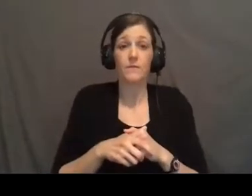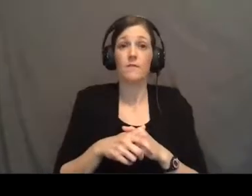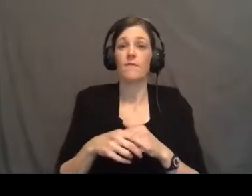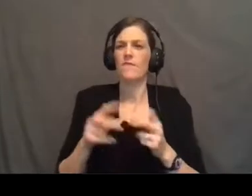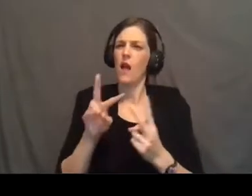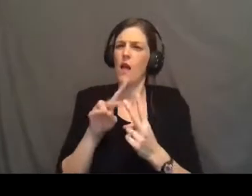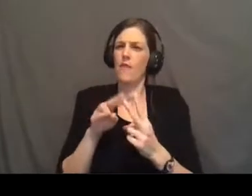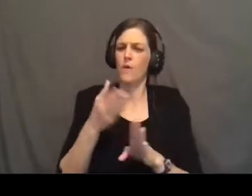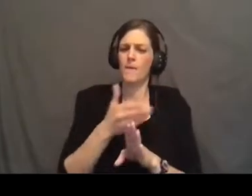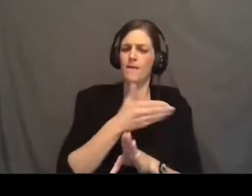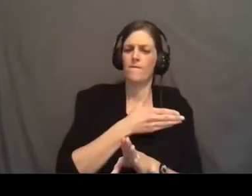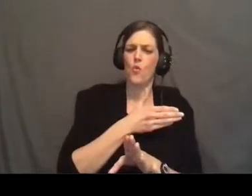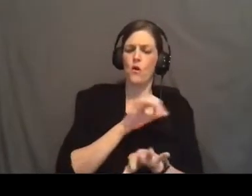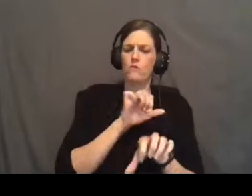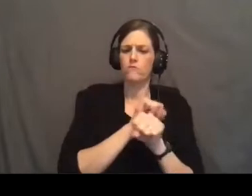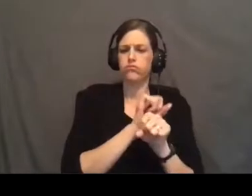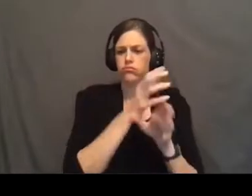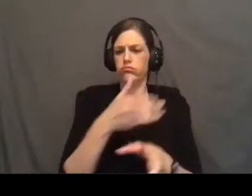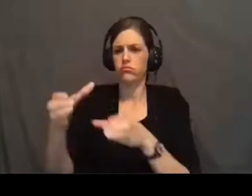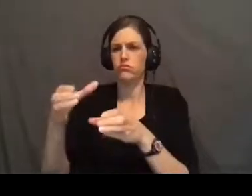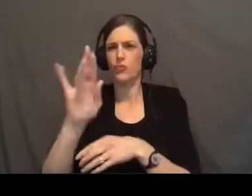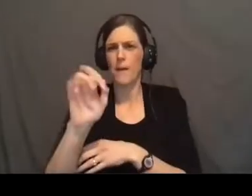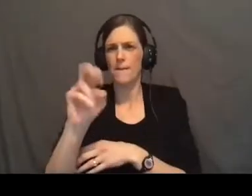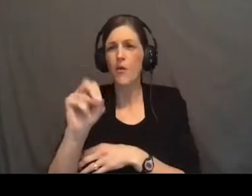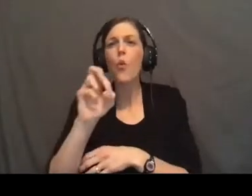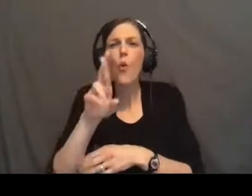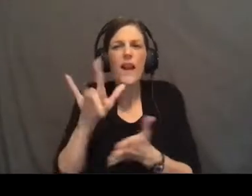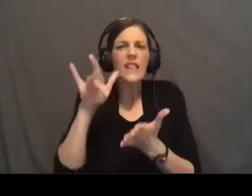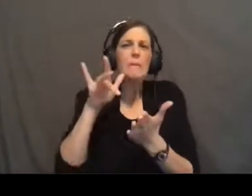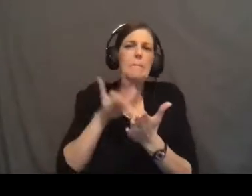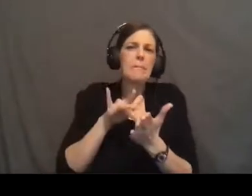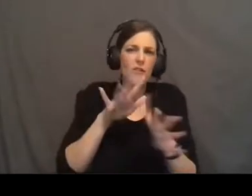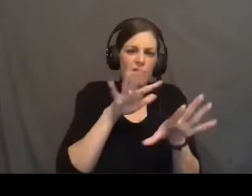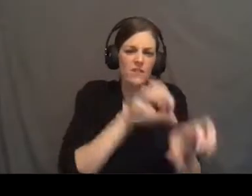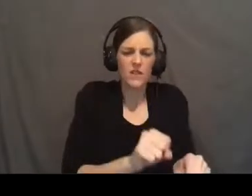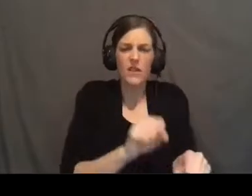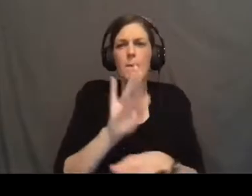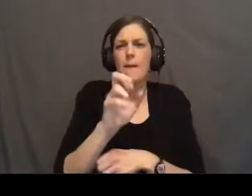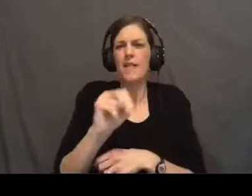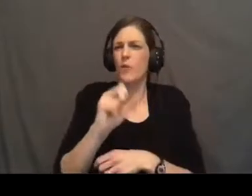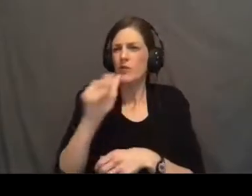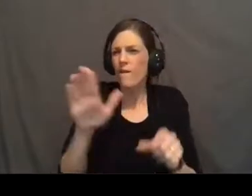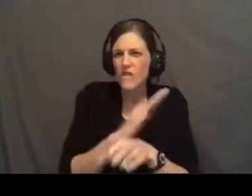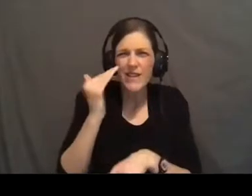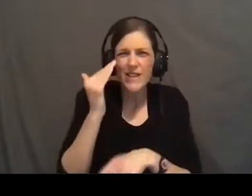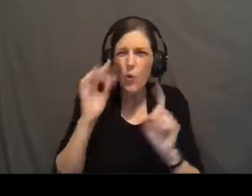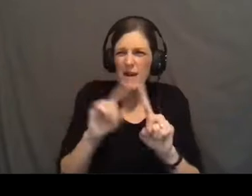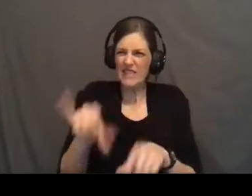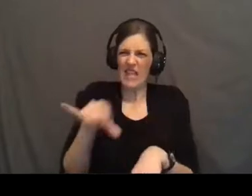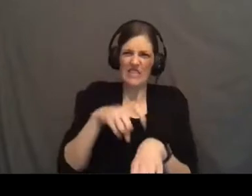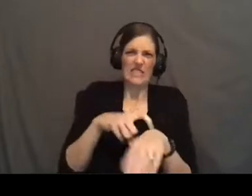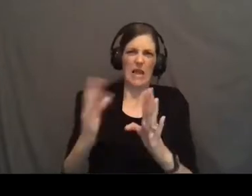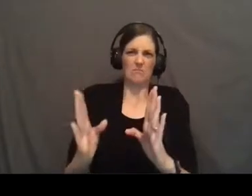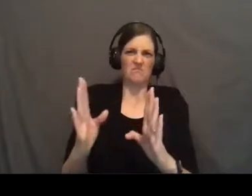either before the captivity to Babylon or in the midst of captivity of Babylon. We don't fully know, but it was right in that time frame.